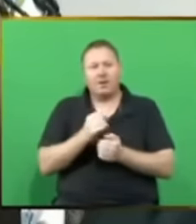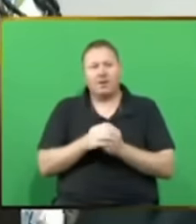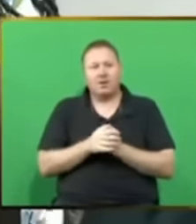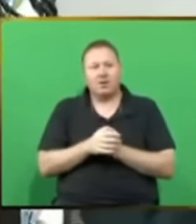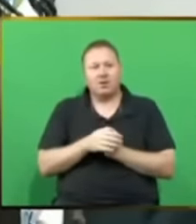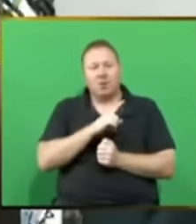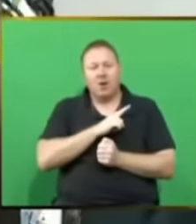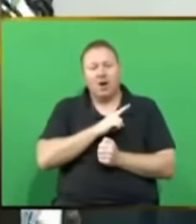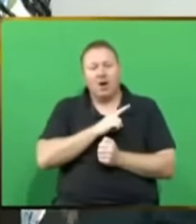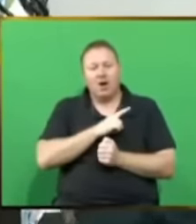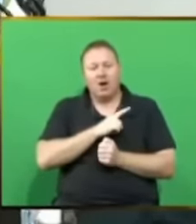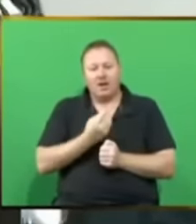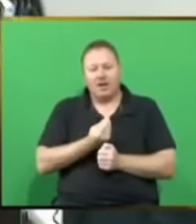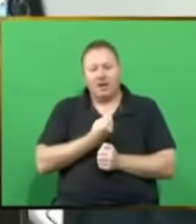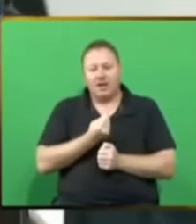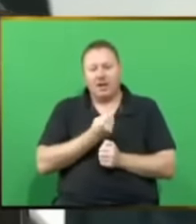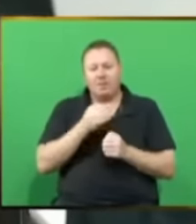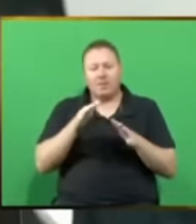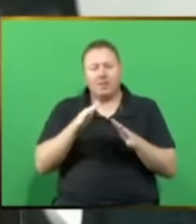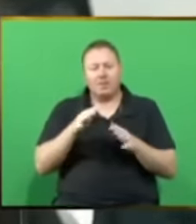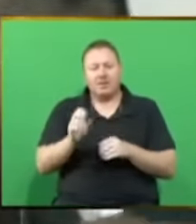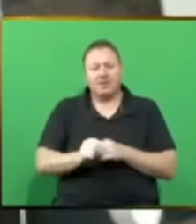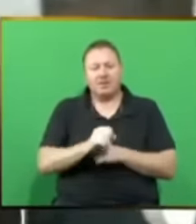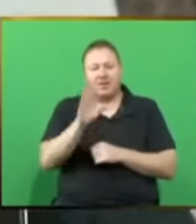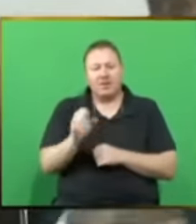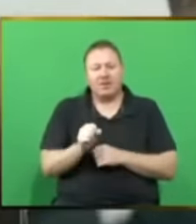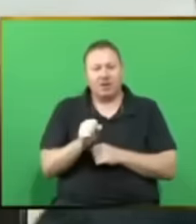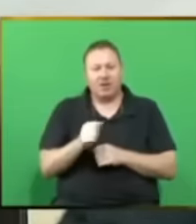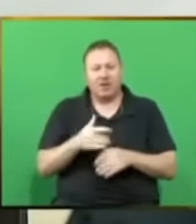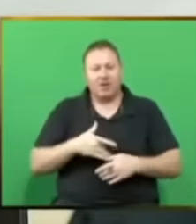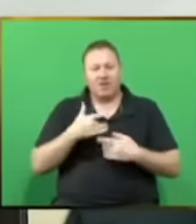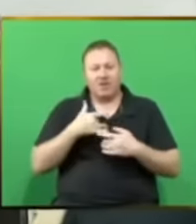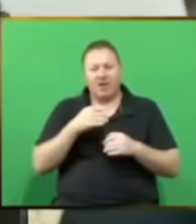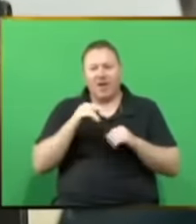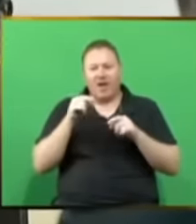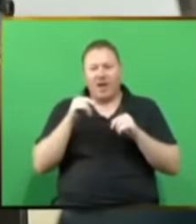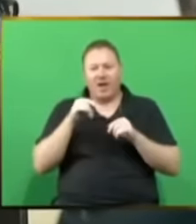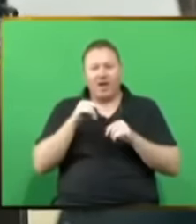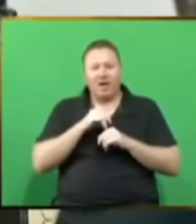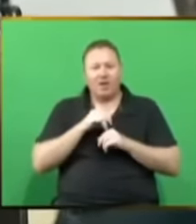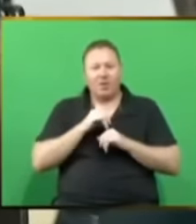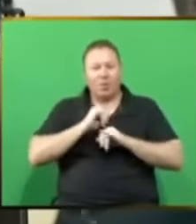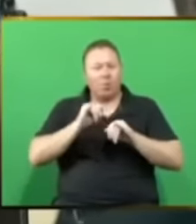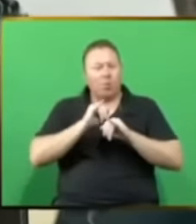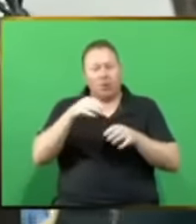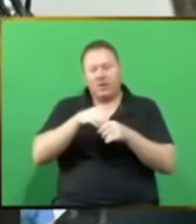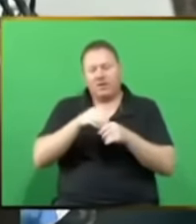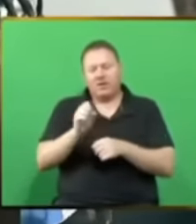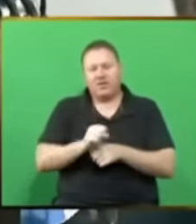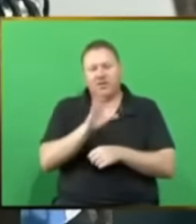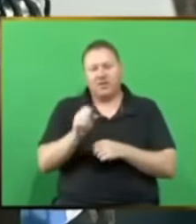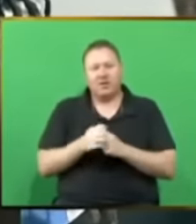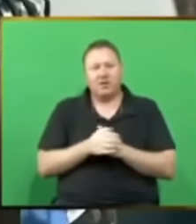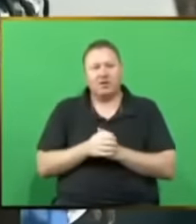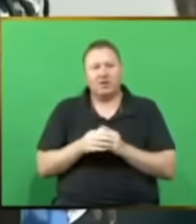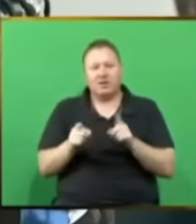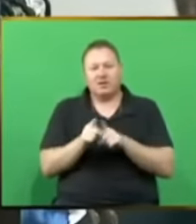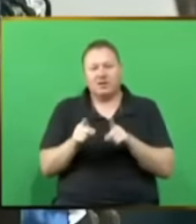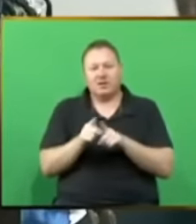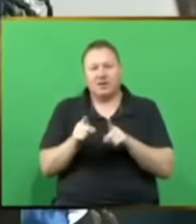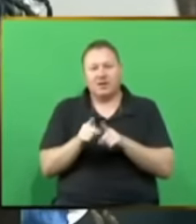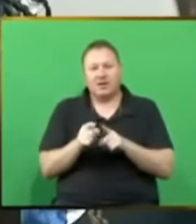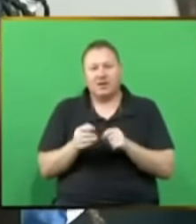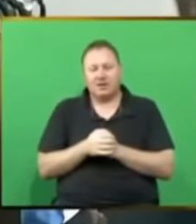young people in South Africa are living is hell in South Africa. Allow me, Mr. President, to also introduce you to